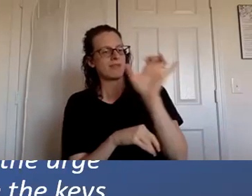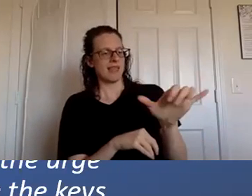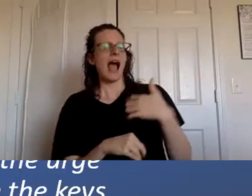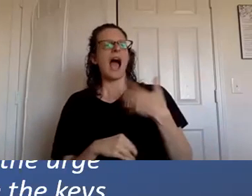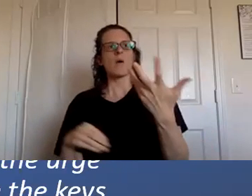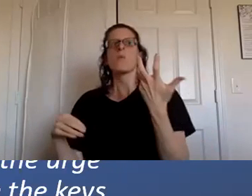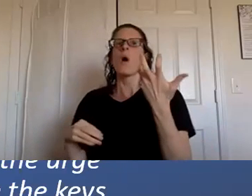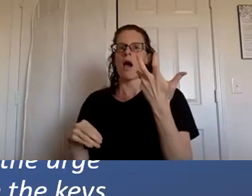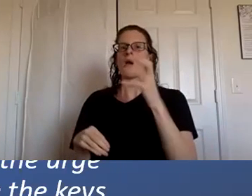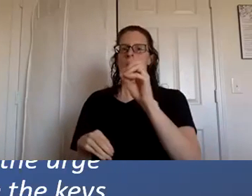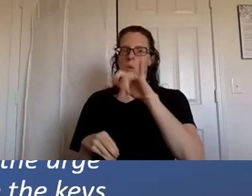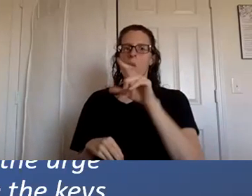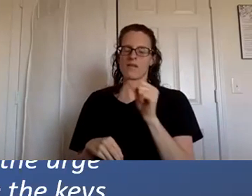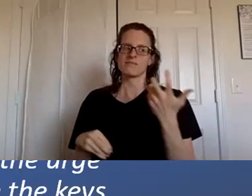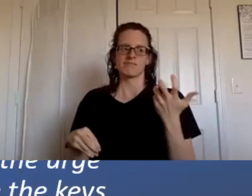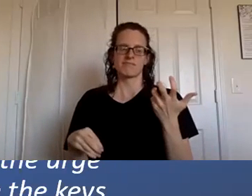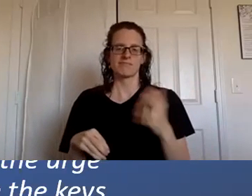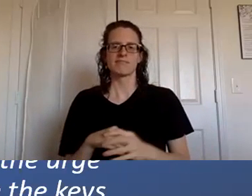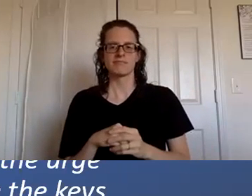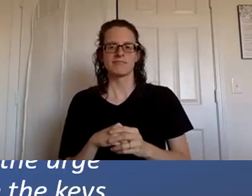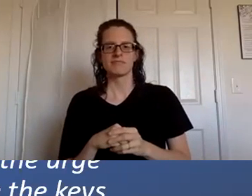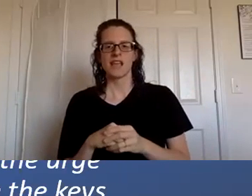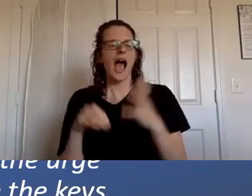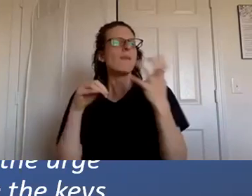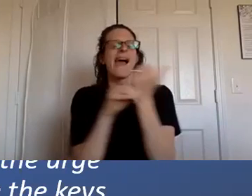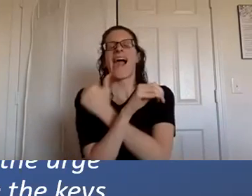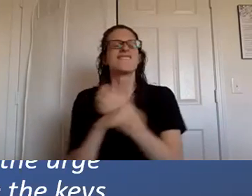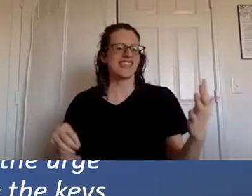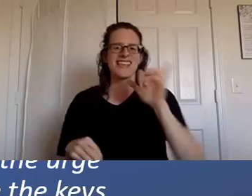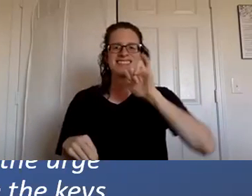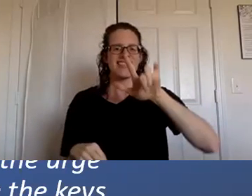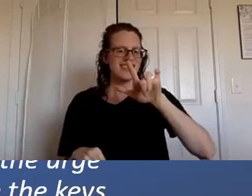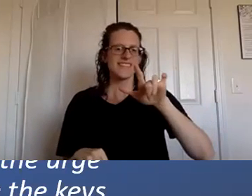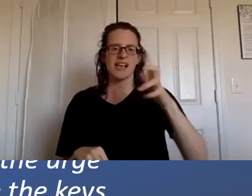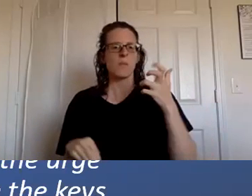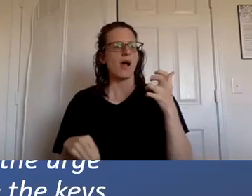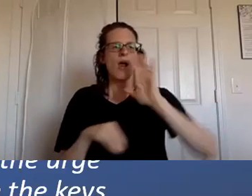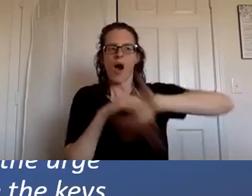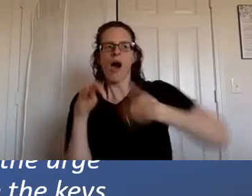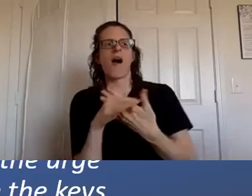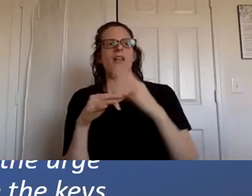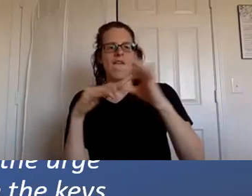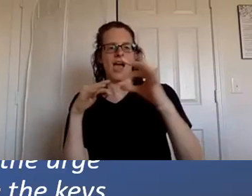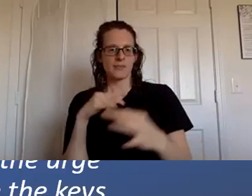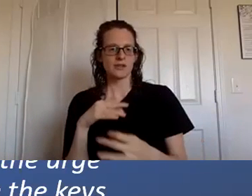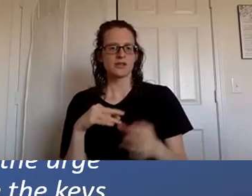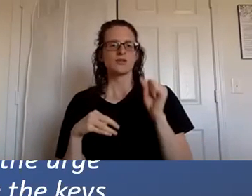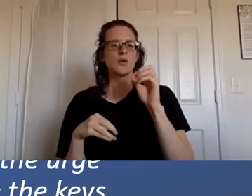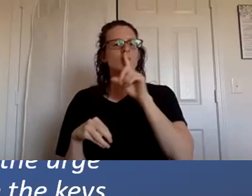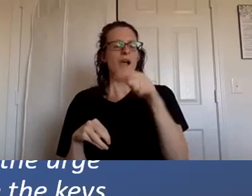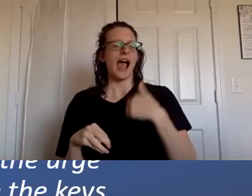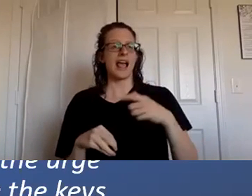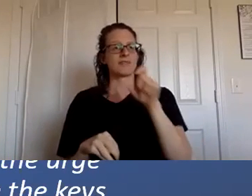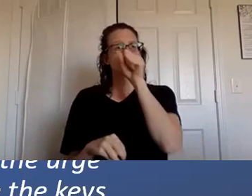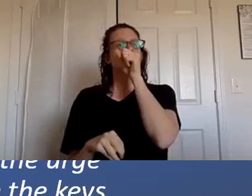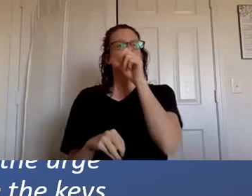I wanted young everything Young Living had to offer and I couldn't keep quiet about